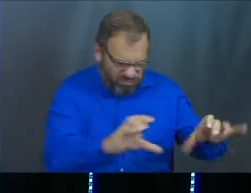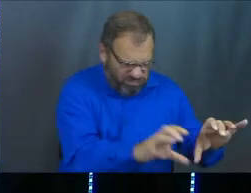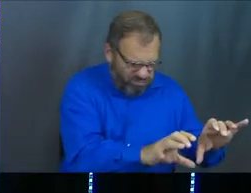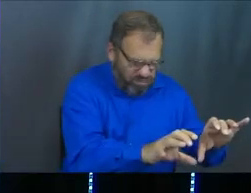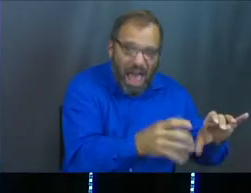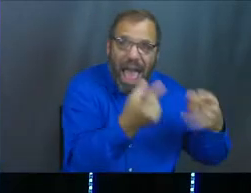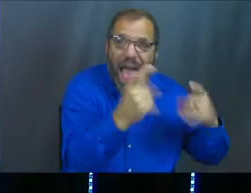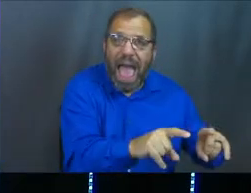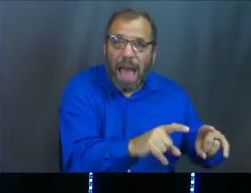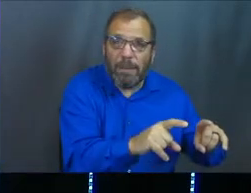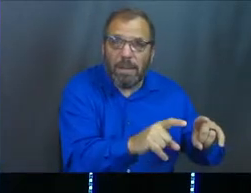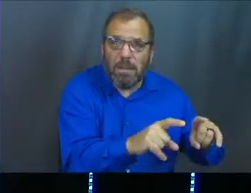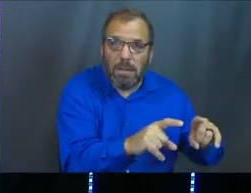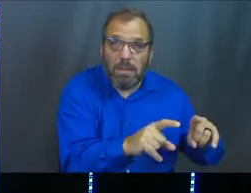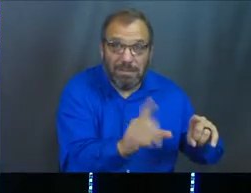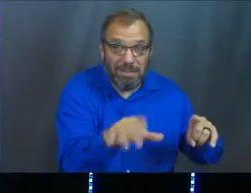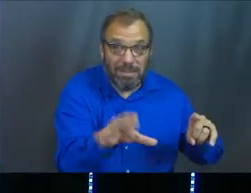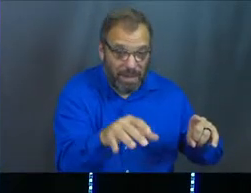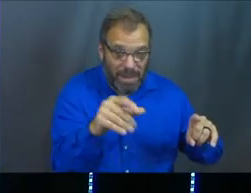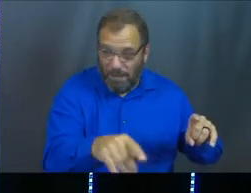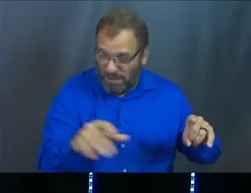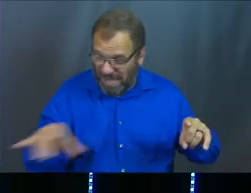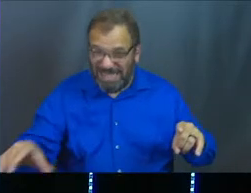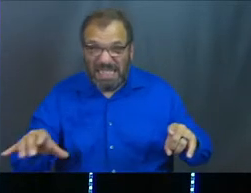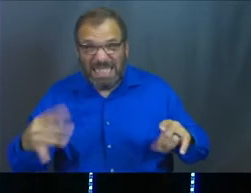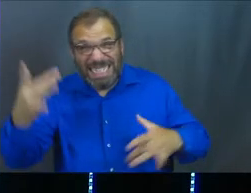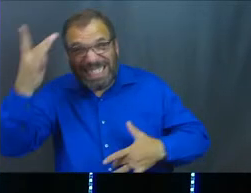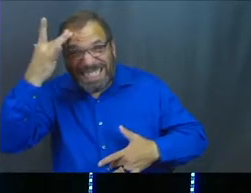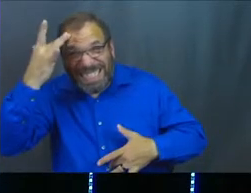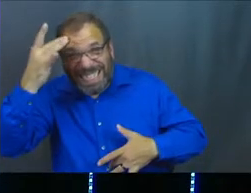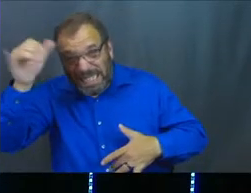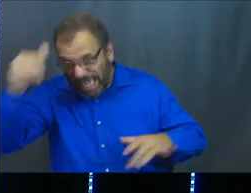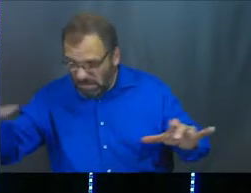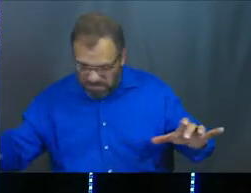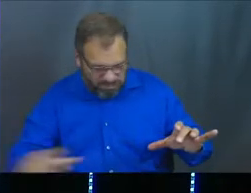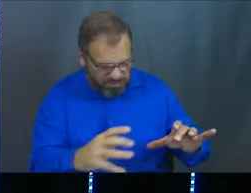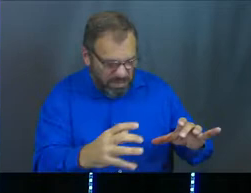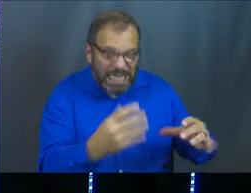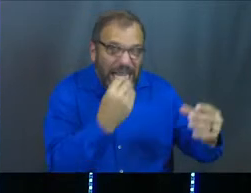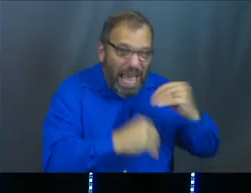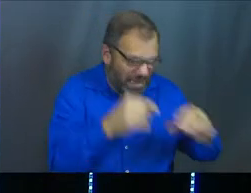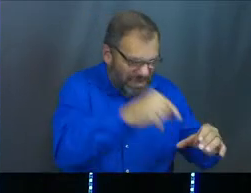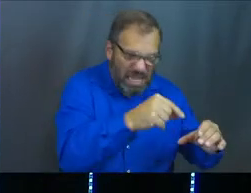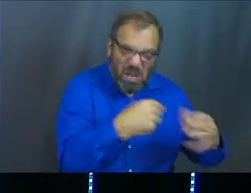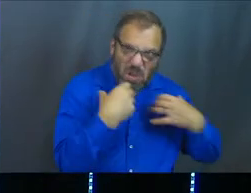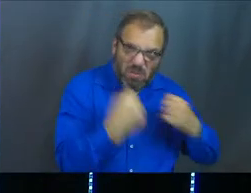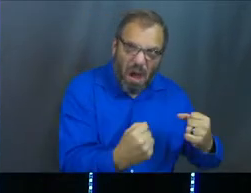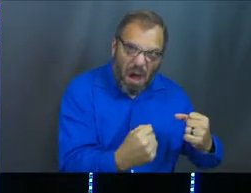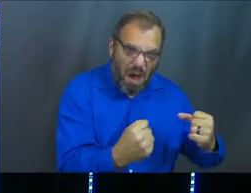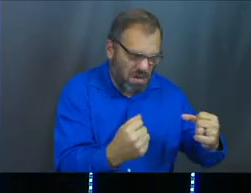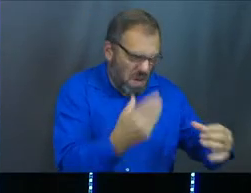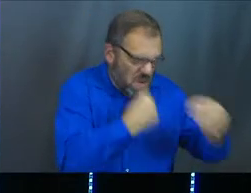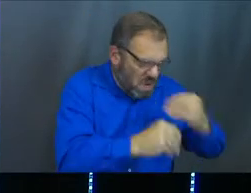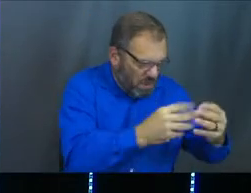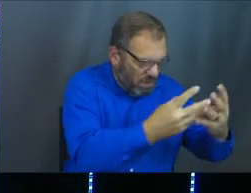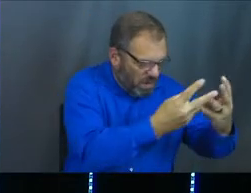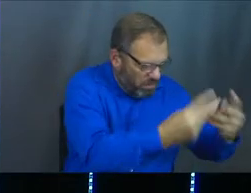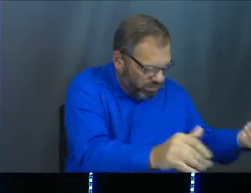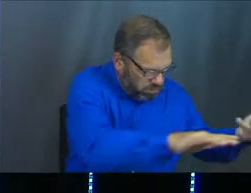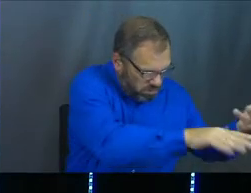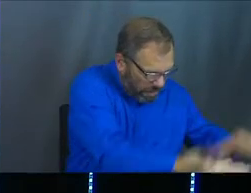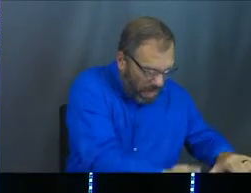What happens next is really going to surprise you. Then the scrawny, thin cows ate the seven healthy, fat cows.